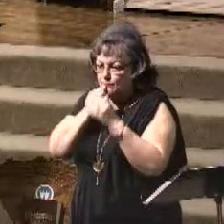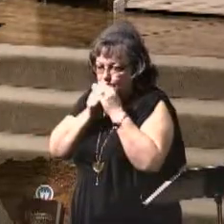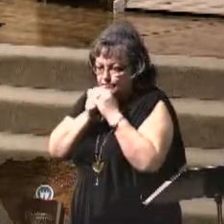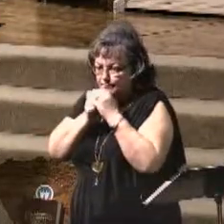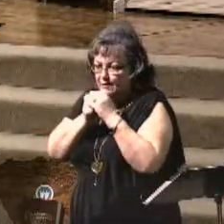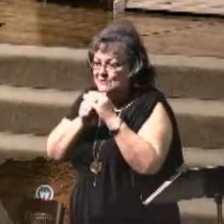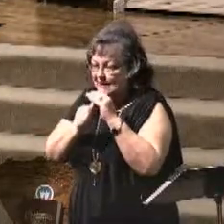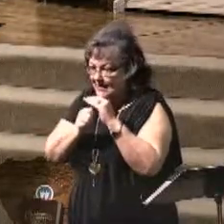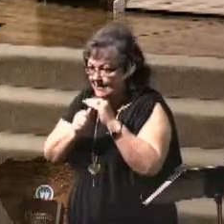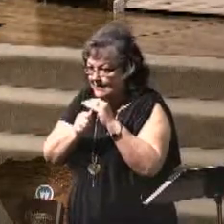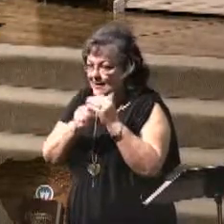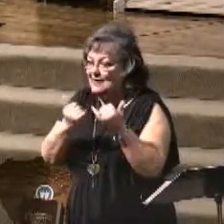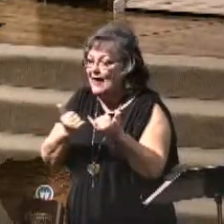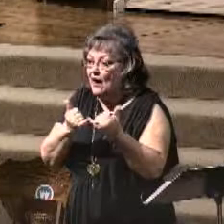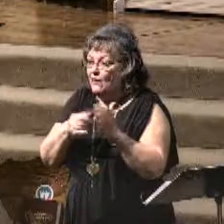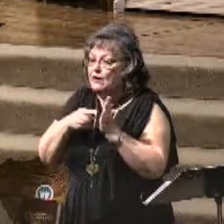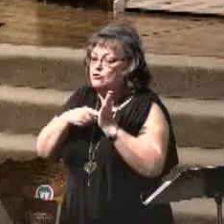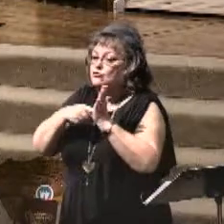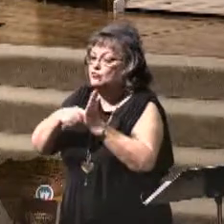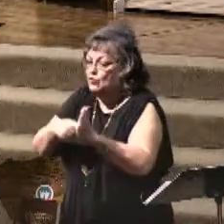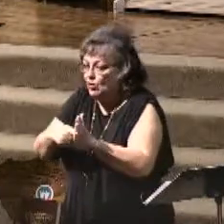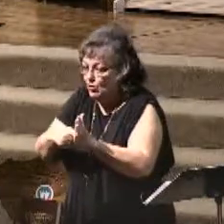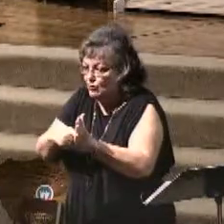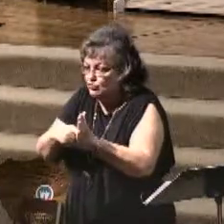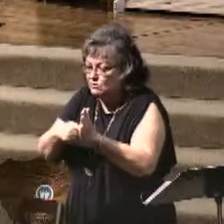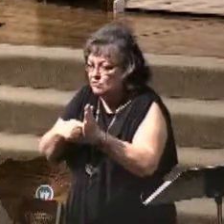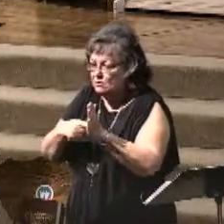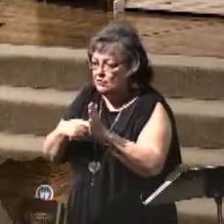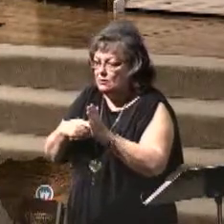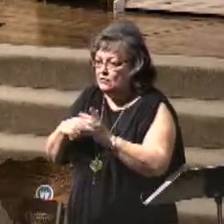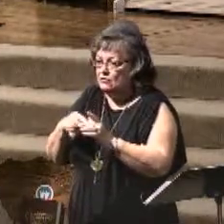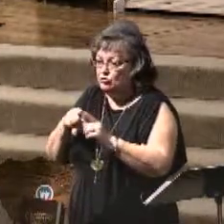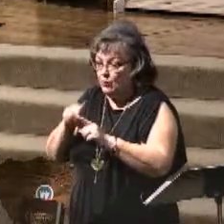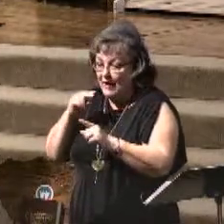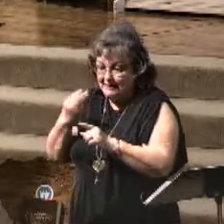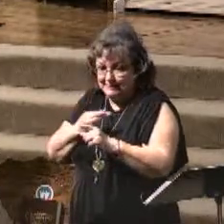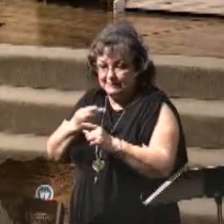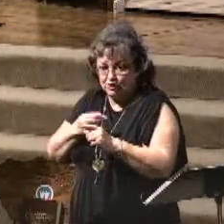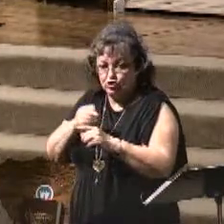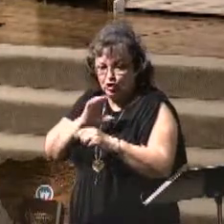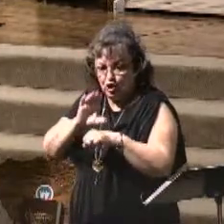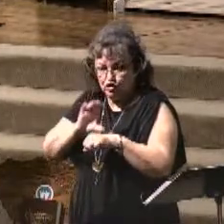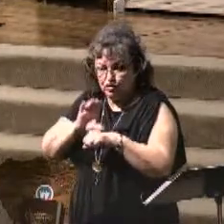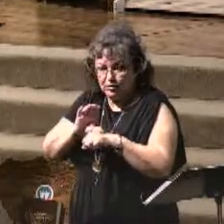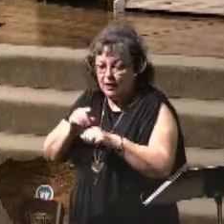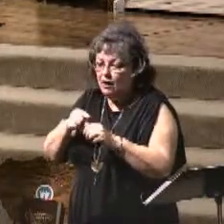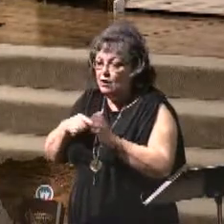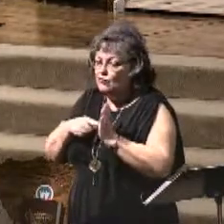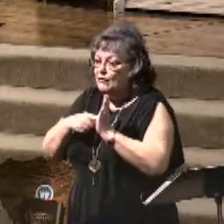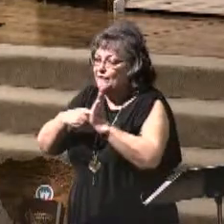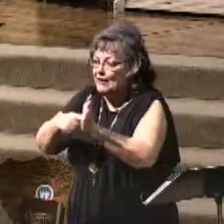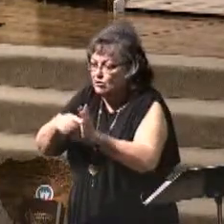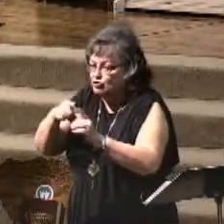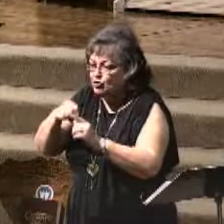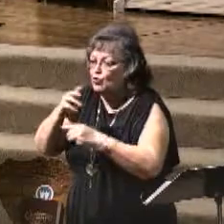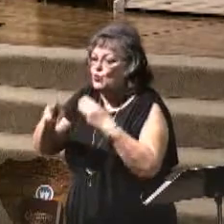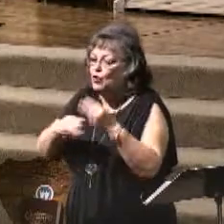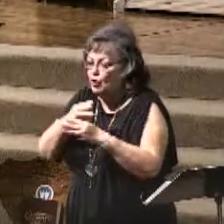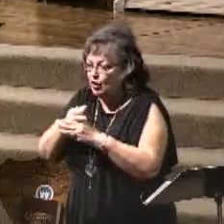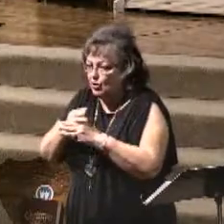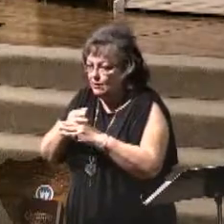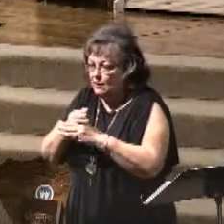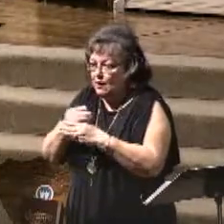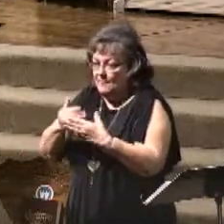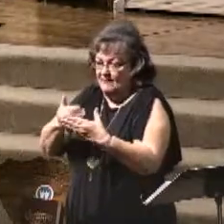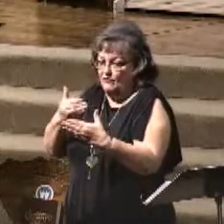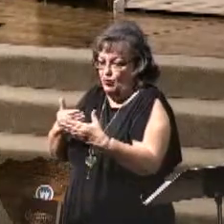hidden, He now reveals. He reveals to us as the church. He reveals to the world. He reveals in advance of